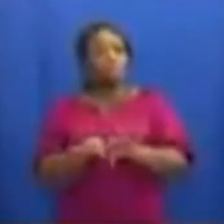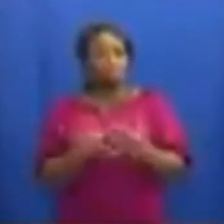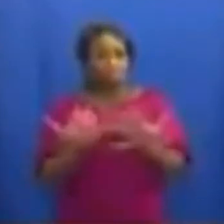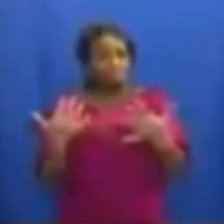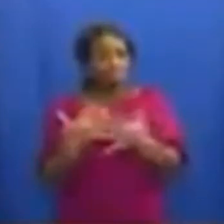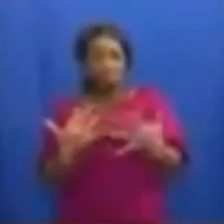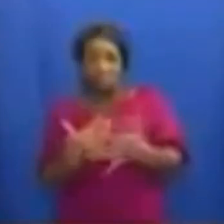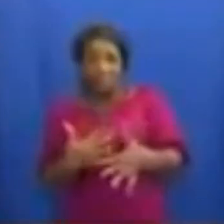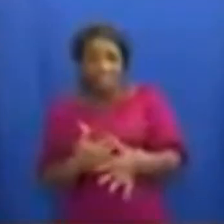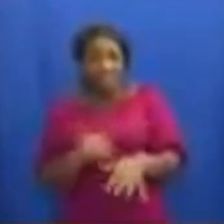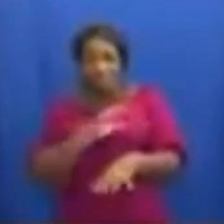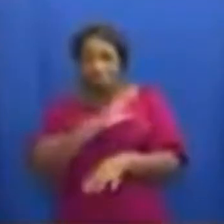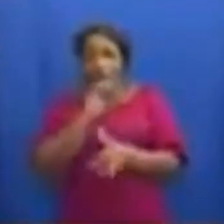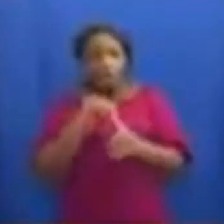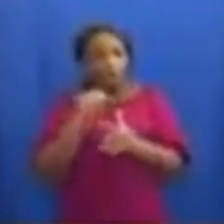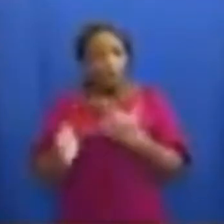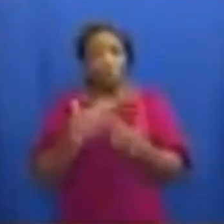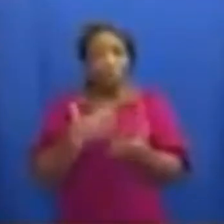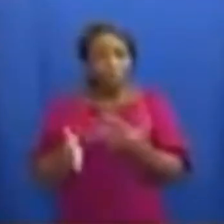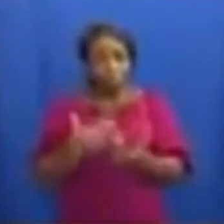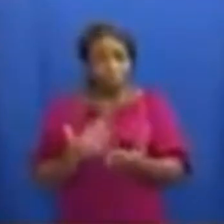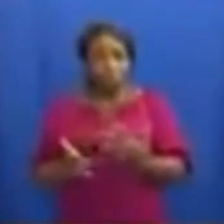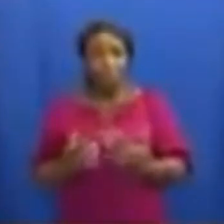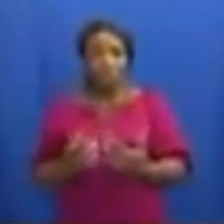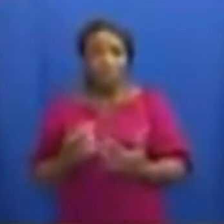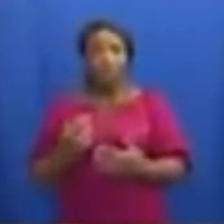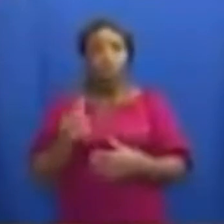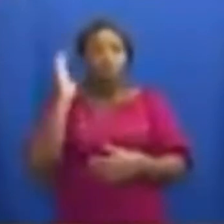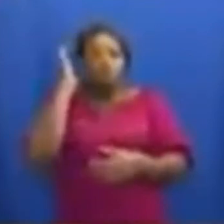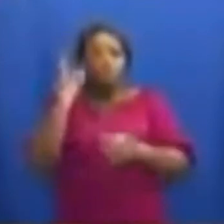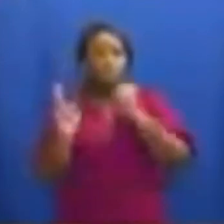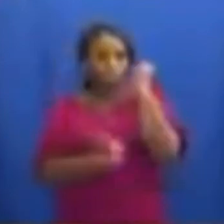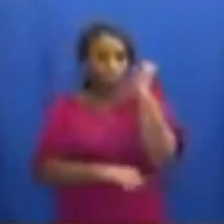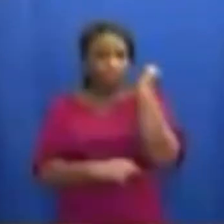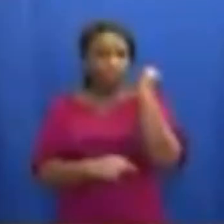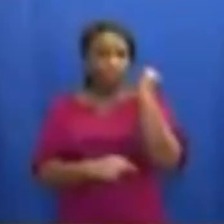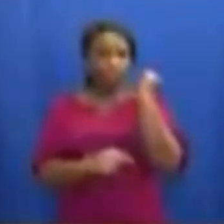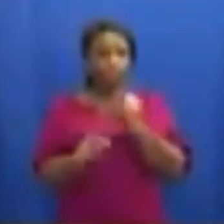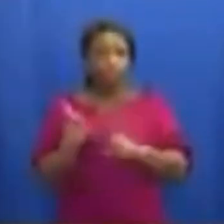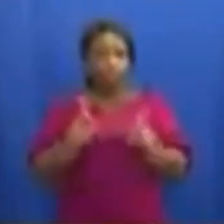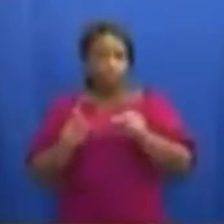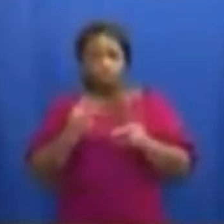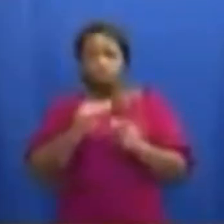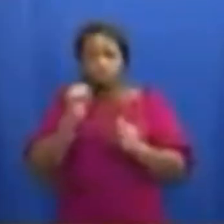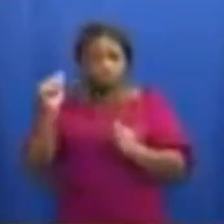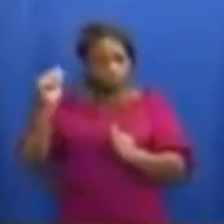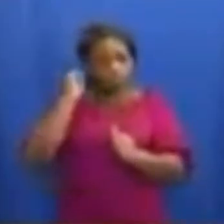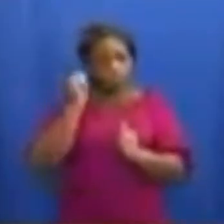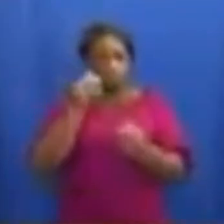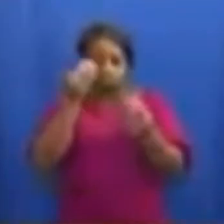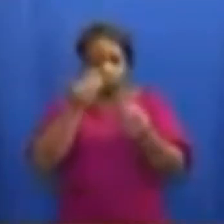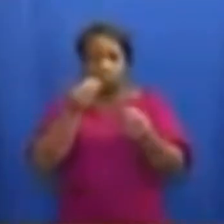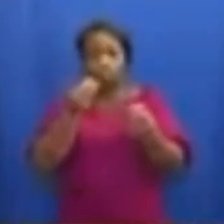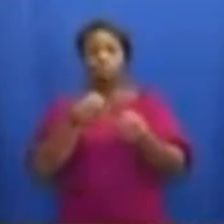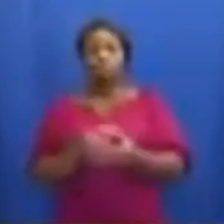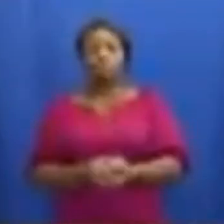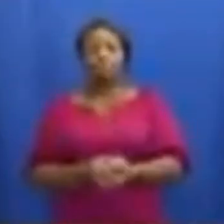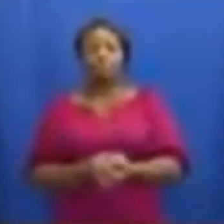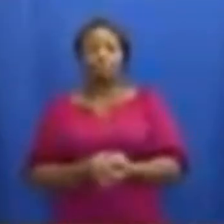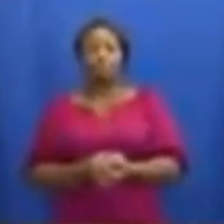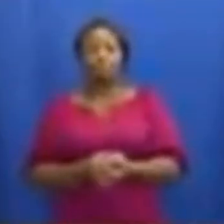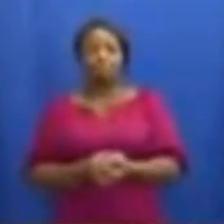favor, ill will or malice, and without recourse to a person's ethnicity, gender or religion.